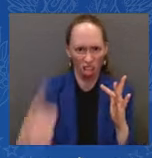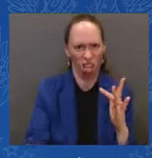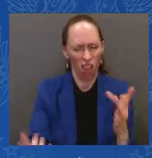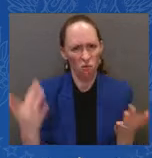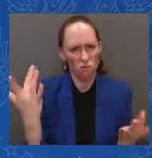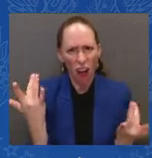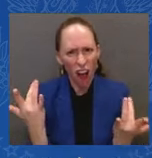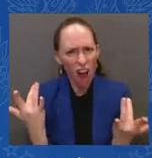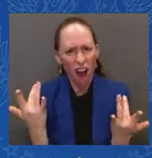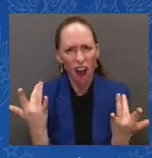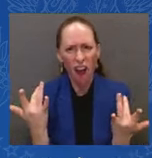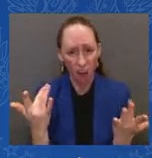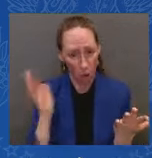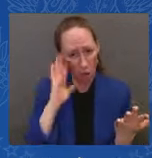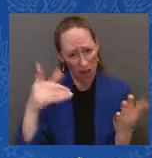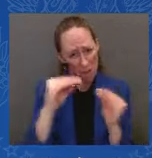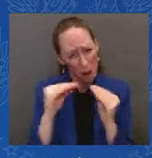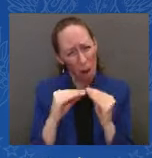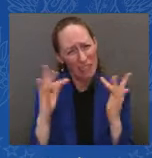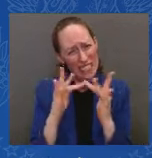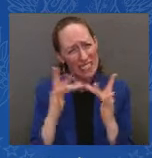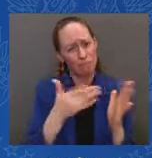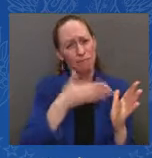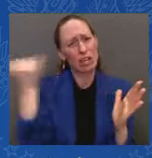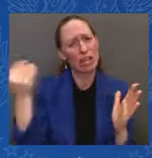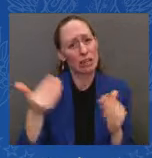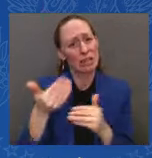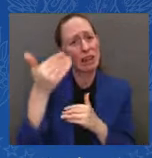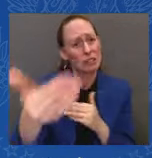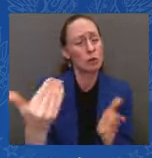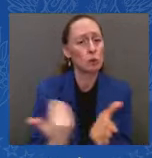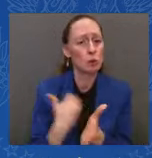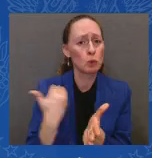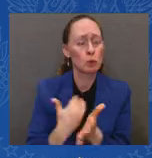We had two agreements we shook hands on.